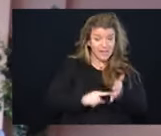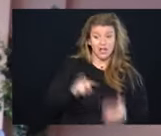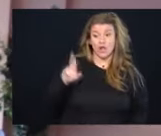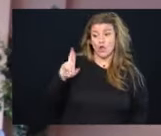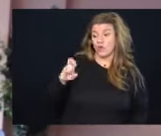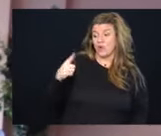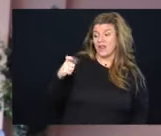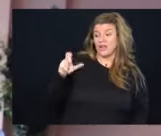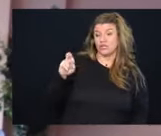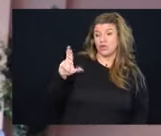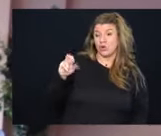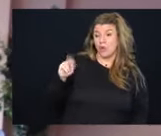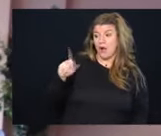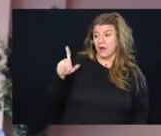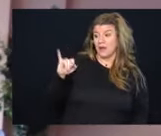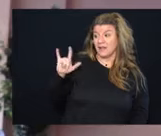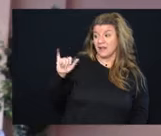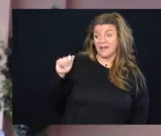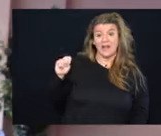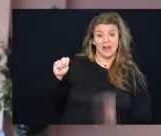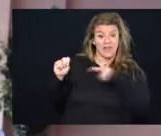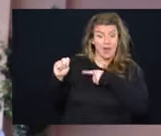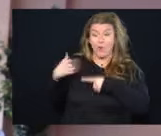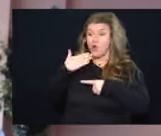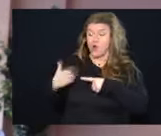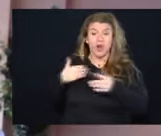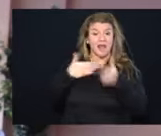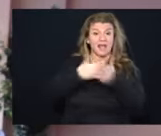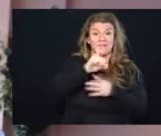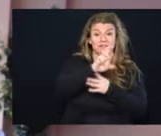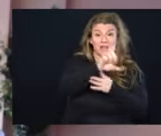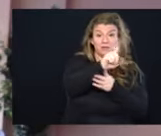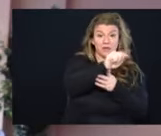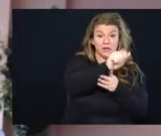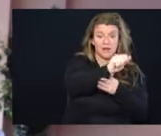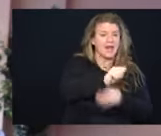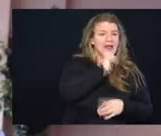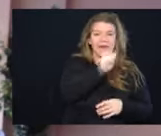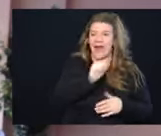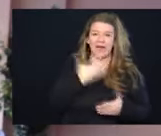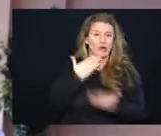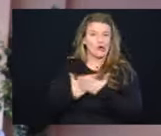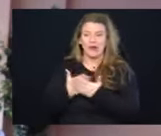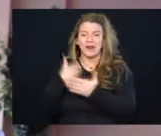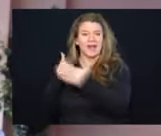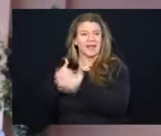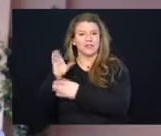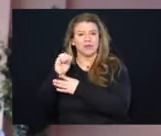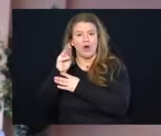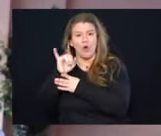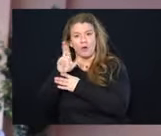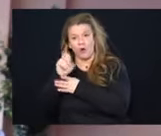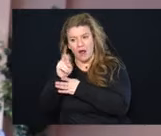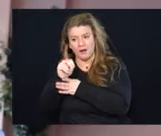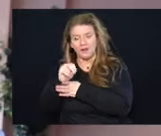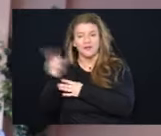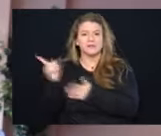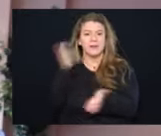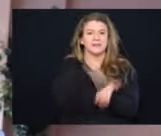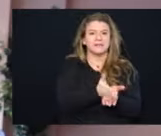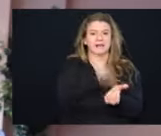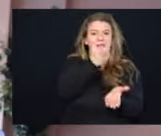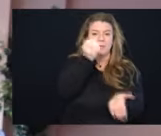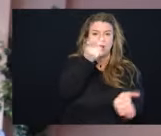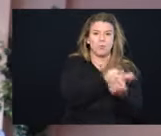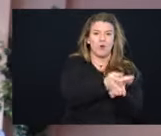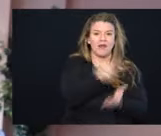antibodies that were good against the Delta variant are not effective against the Omicron variant. And so they stopped approving